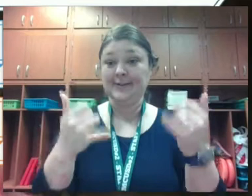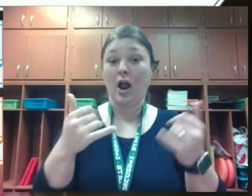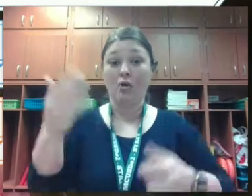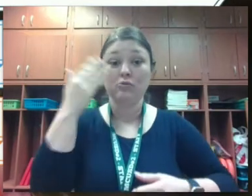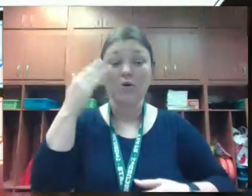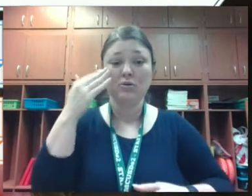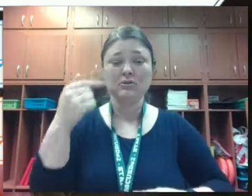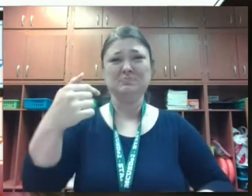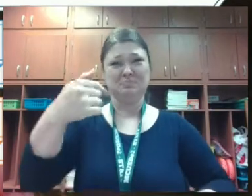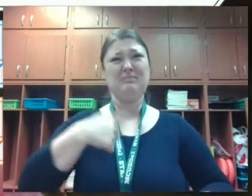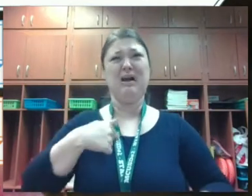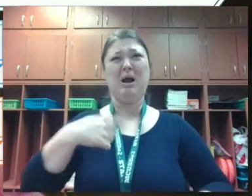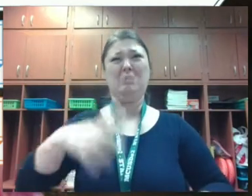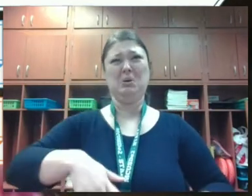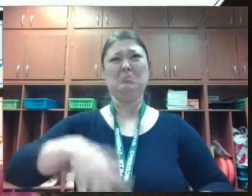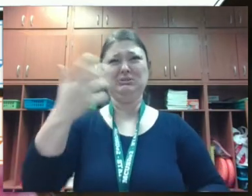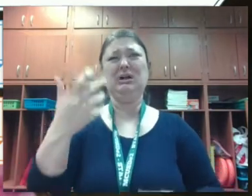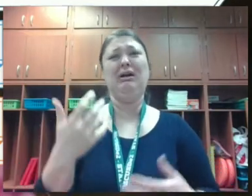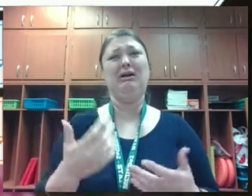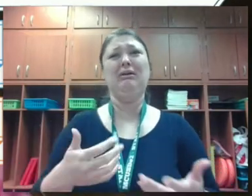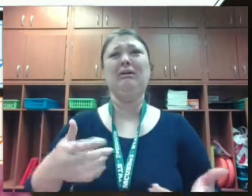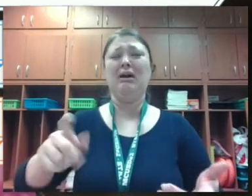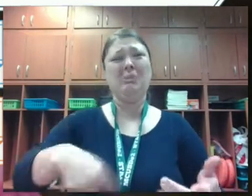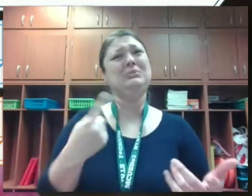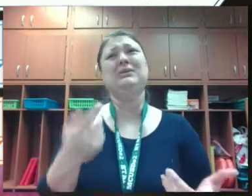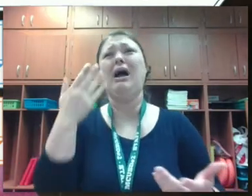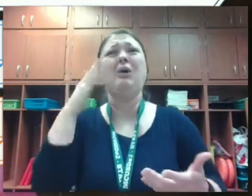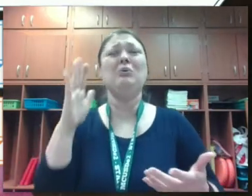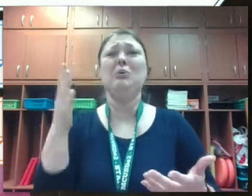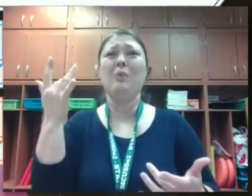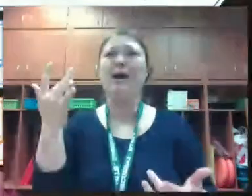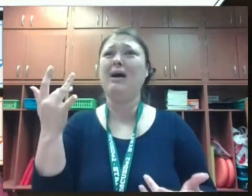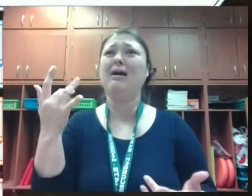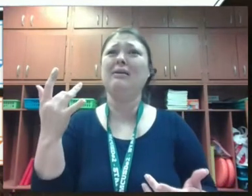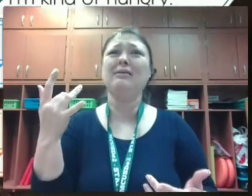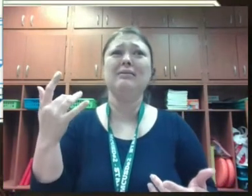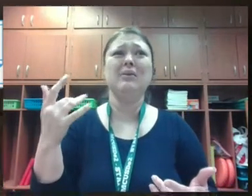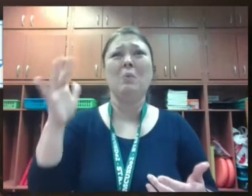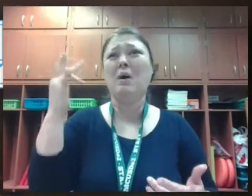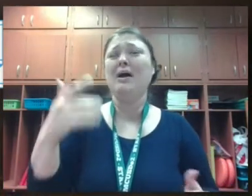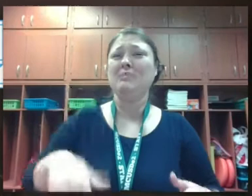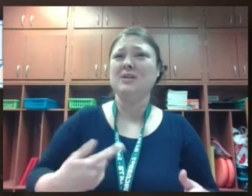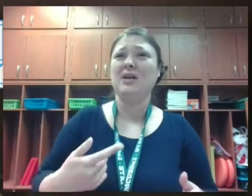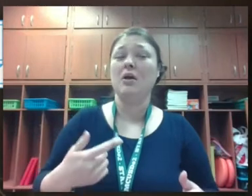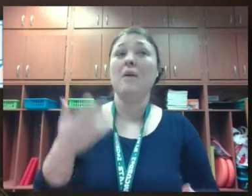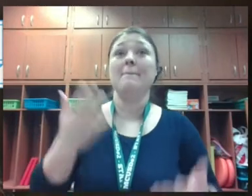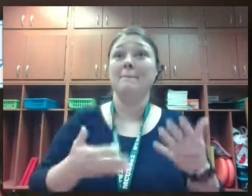she's upset and now she can figure out what caused her to be upset